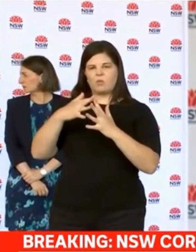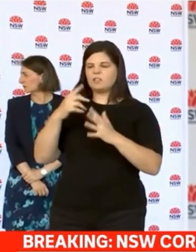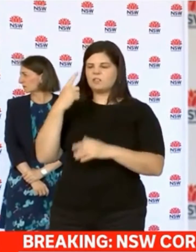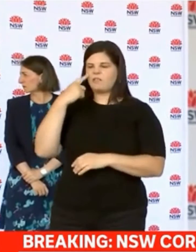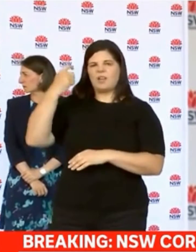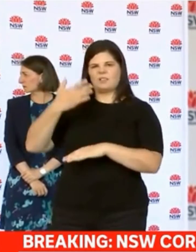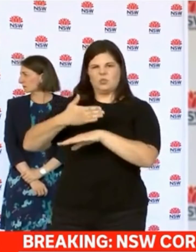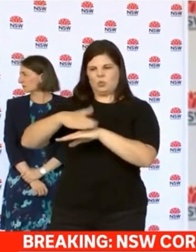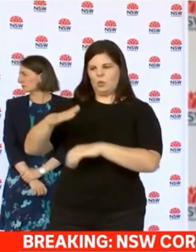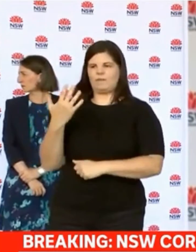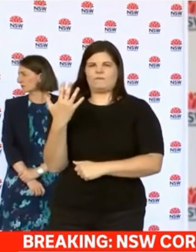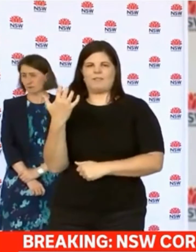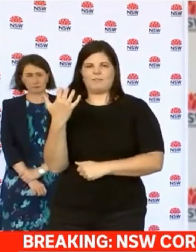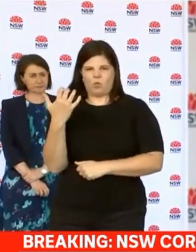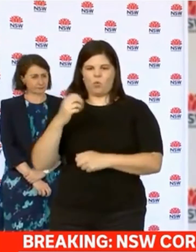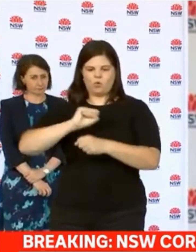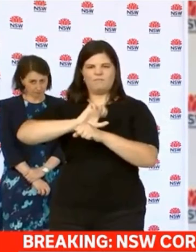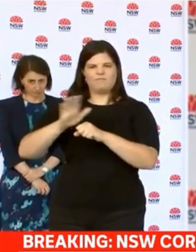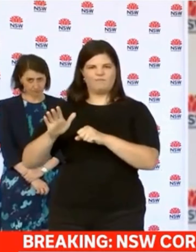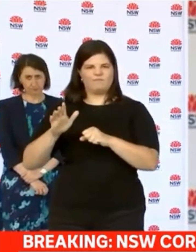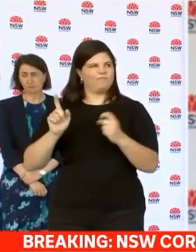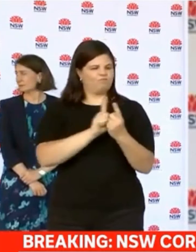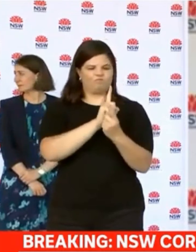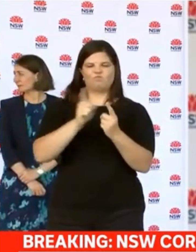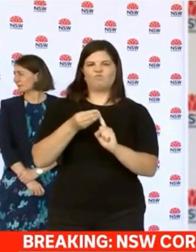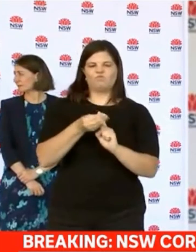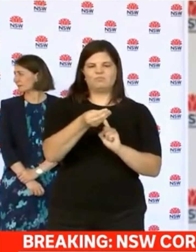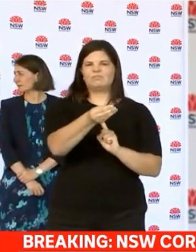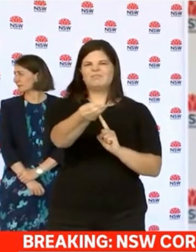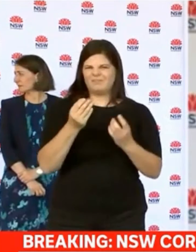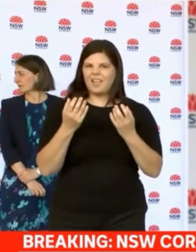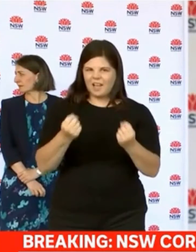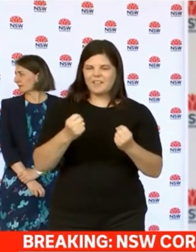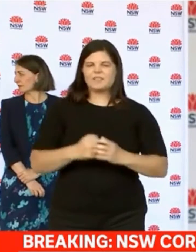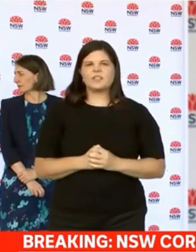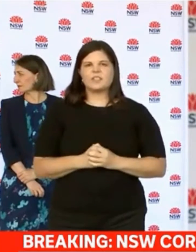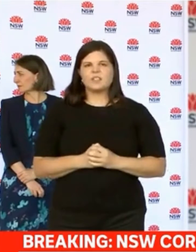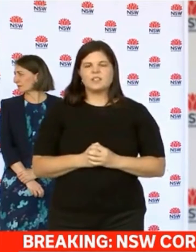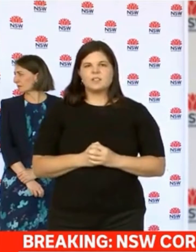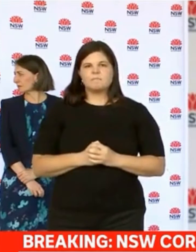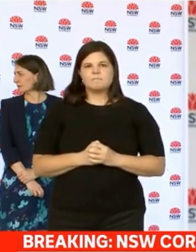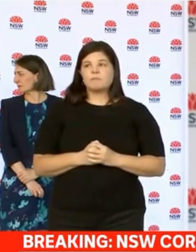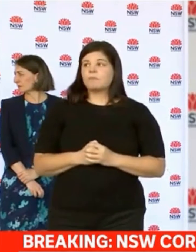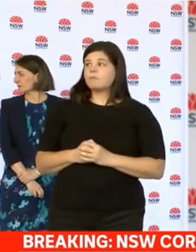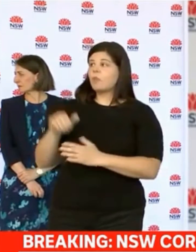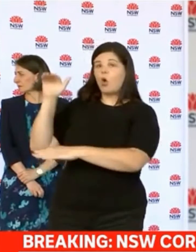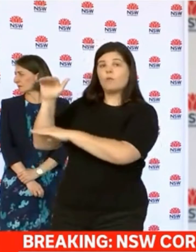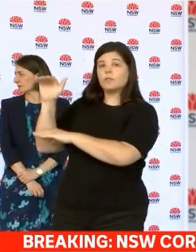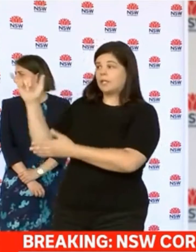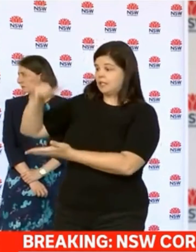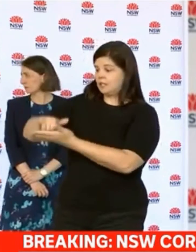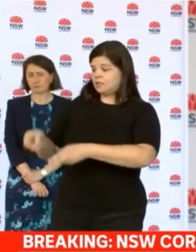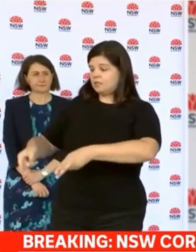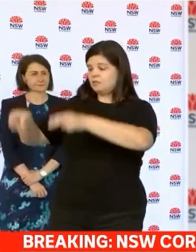Wales recorded five new locally acquired COVID-19 cases to 8 o'clock last night. There are 11 new overseas